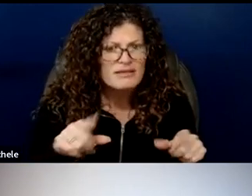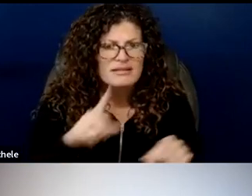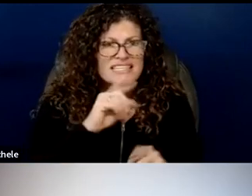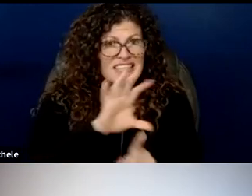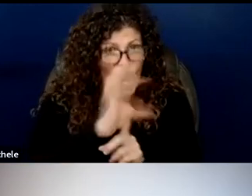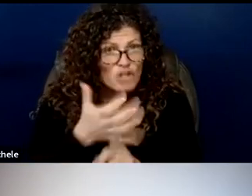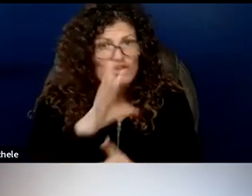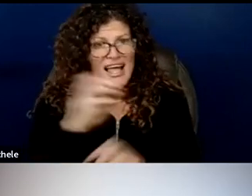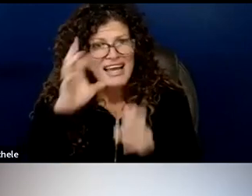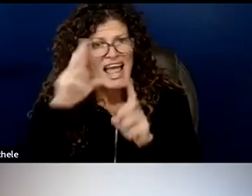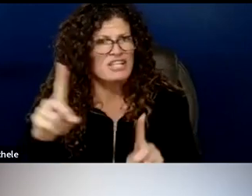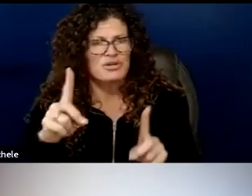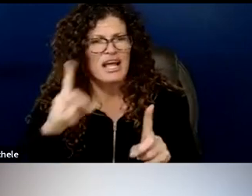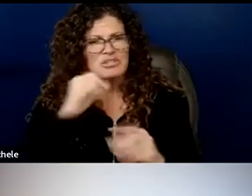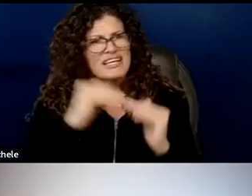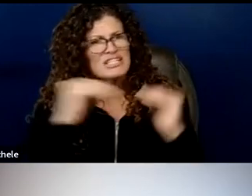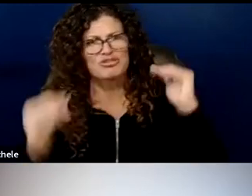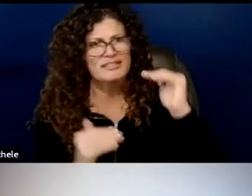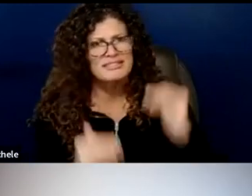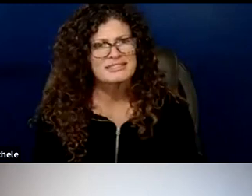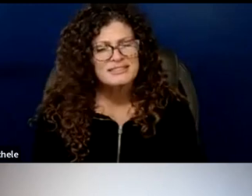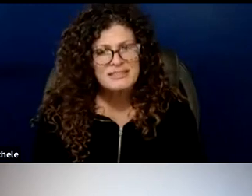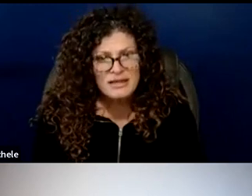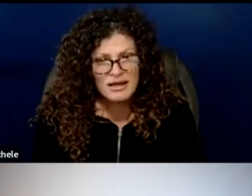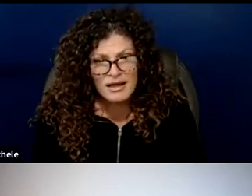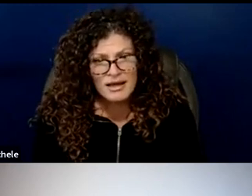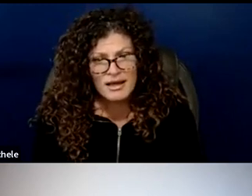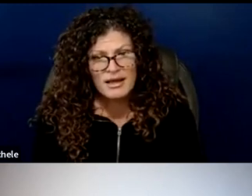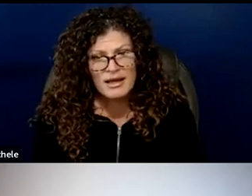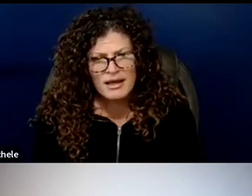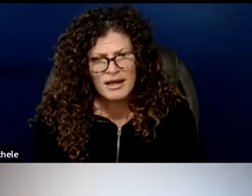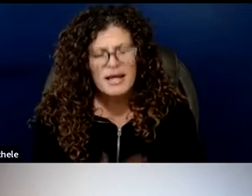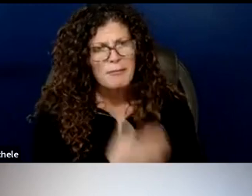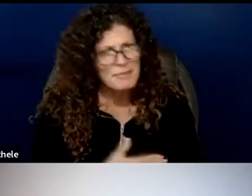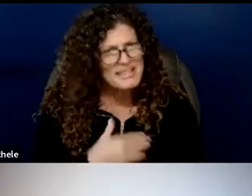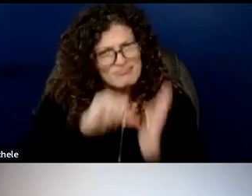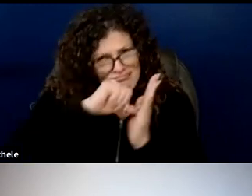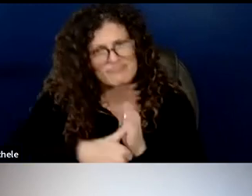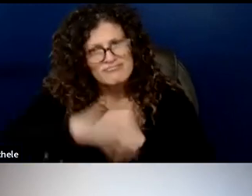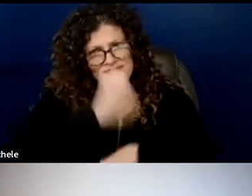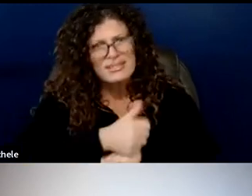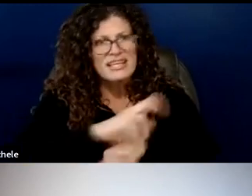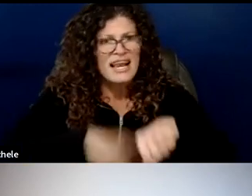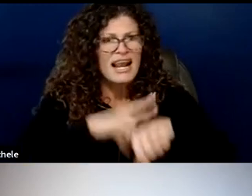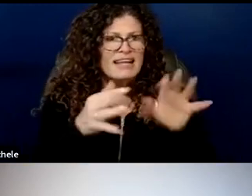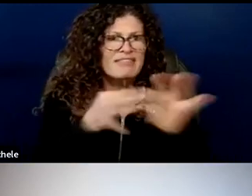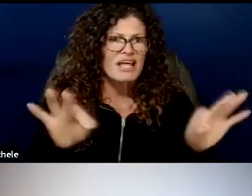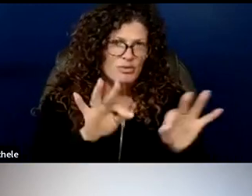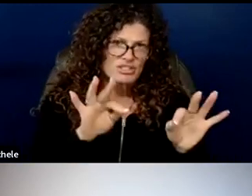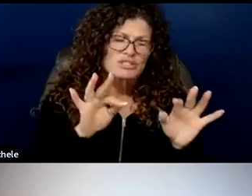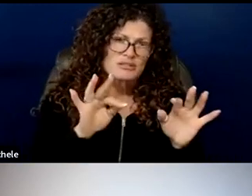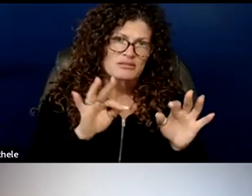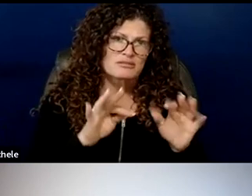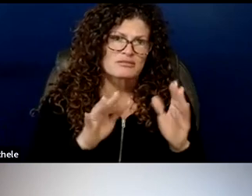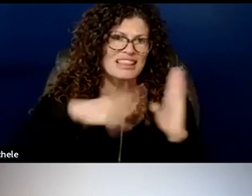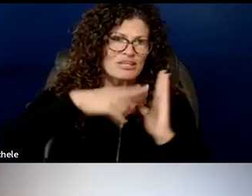please prioritize a track record of implementing native language literacy programs in the qualifications of